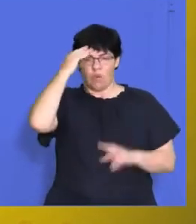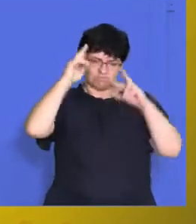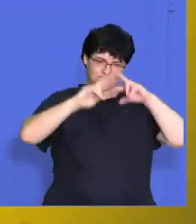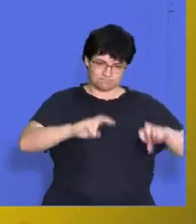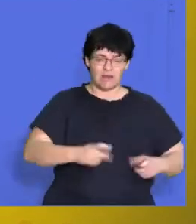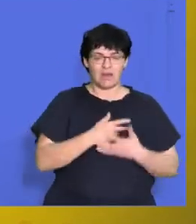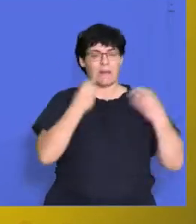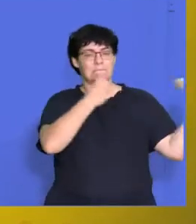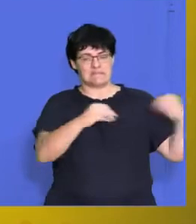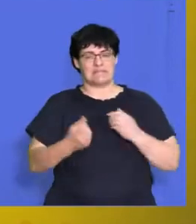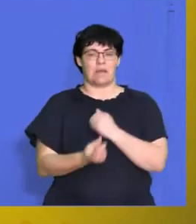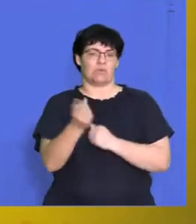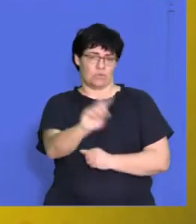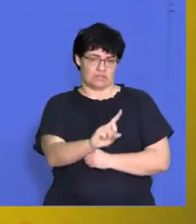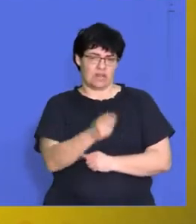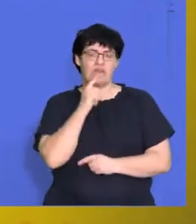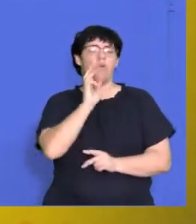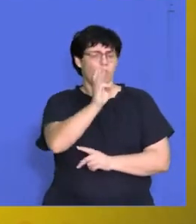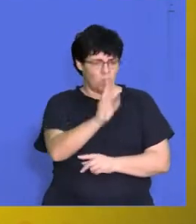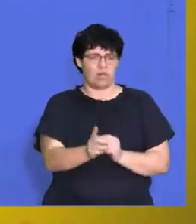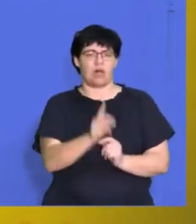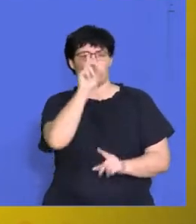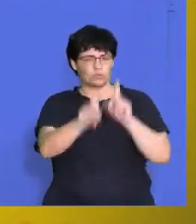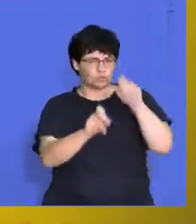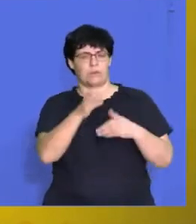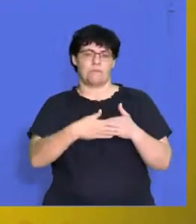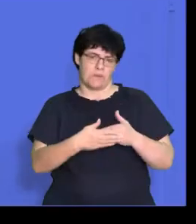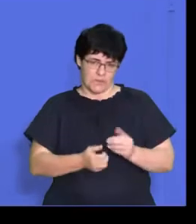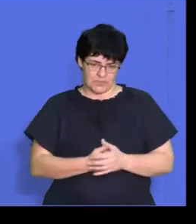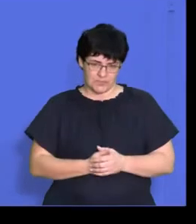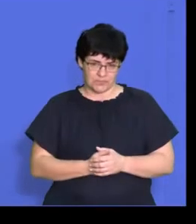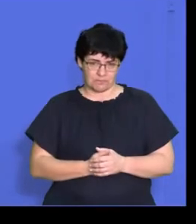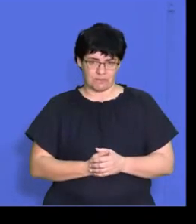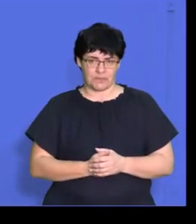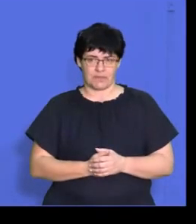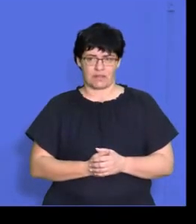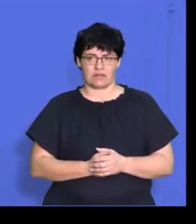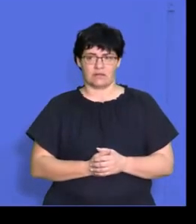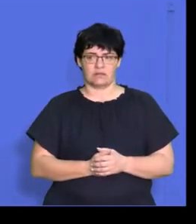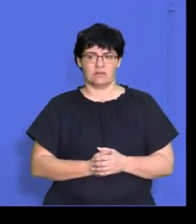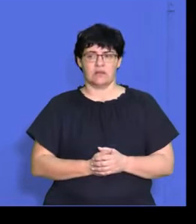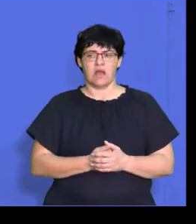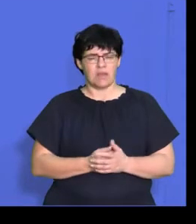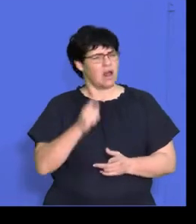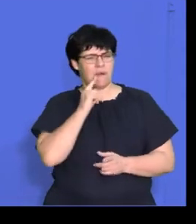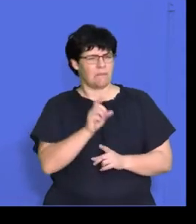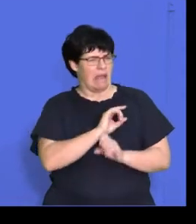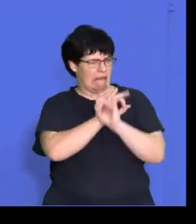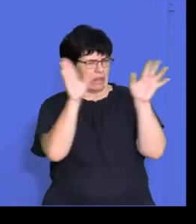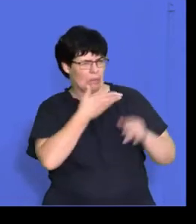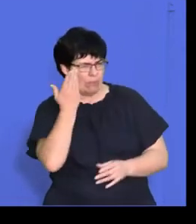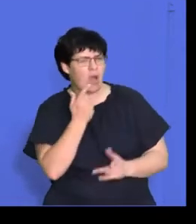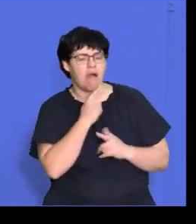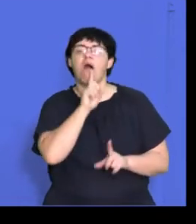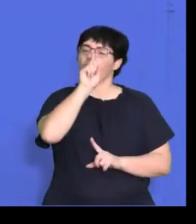happening in the company and they would ask questions about what's going to happen in the company. Ask clarity-seeking questions.